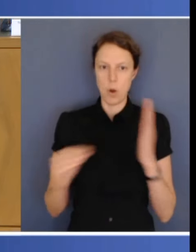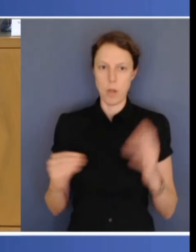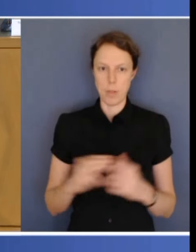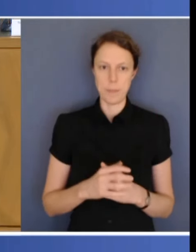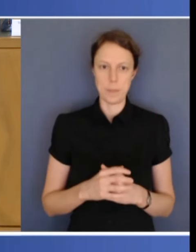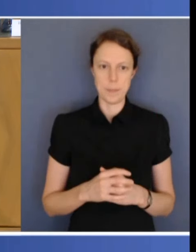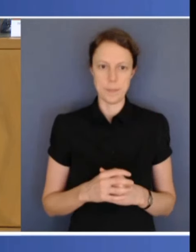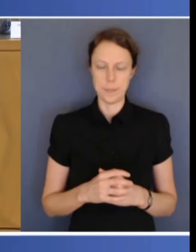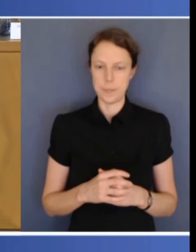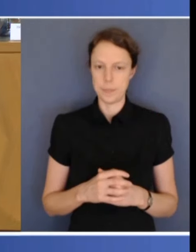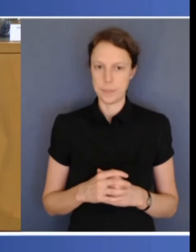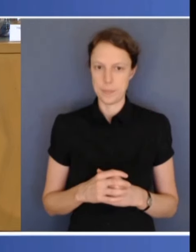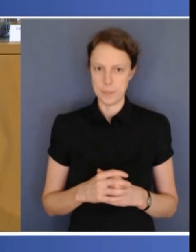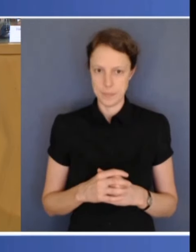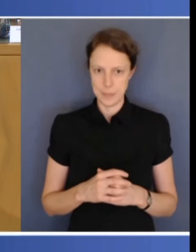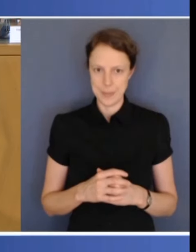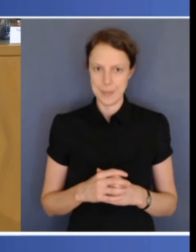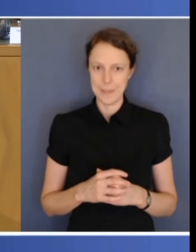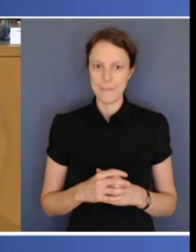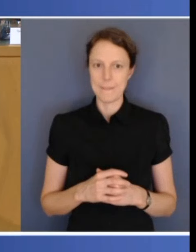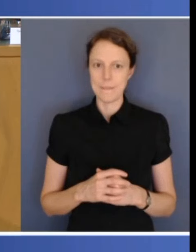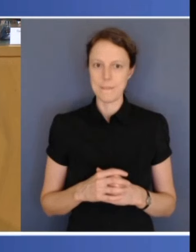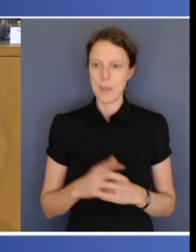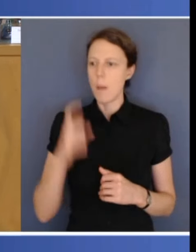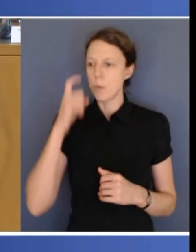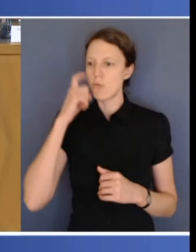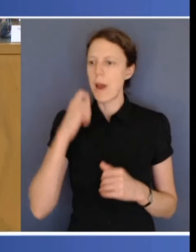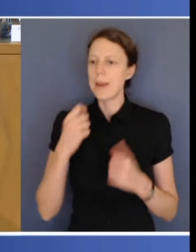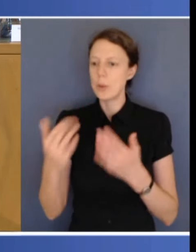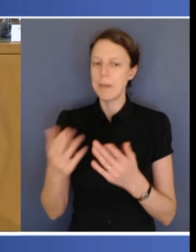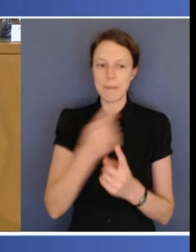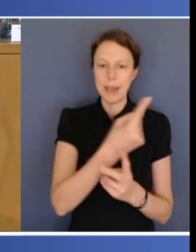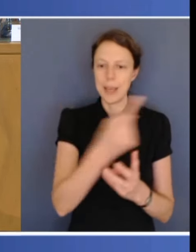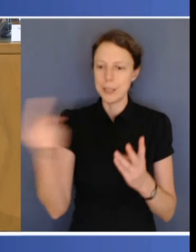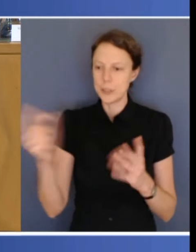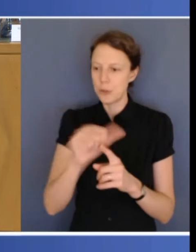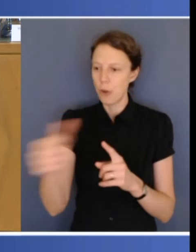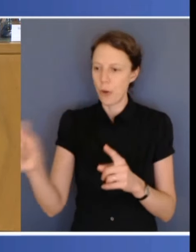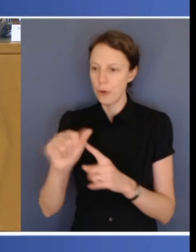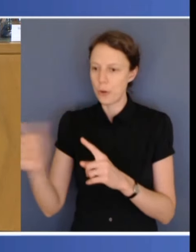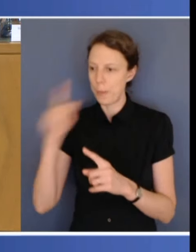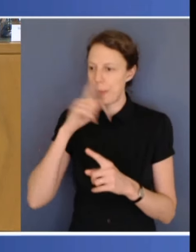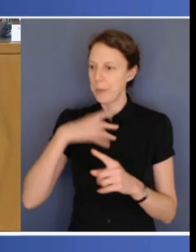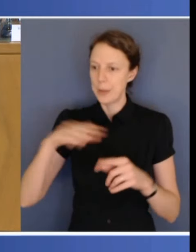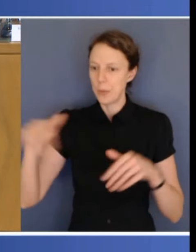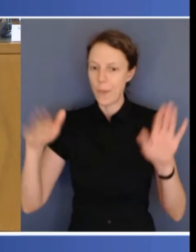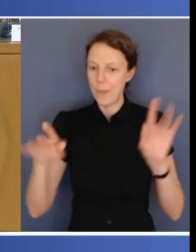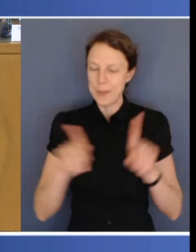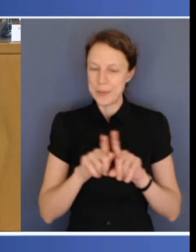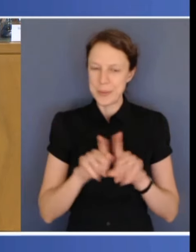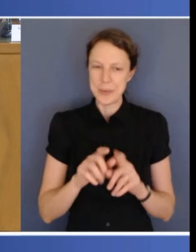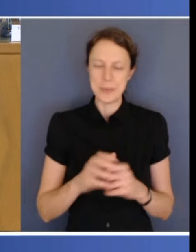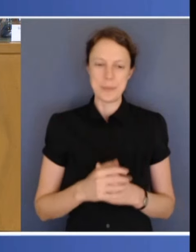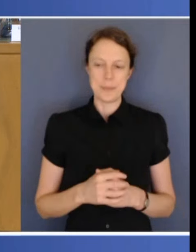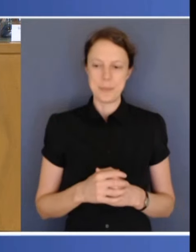Just on eligibility? They're still on eligibility? I'm trying to give everyone a go and people have got to get planes, that's all. Yep. Prime Minister, one